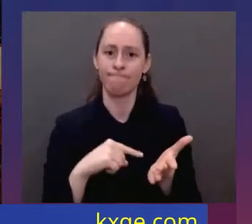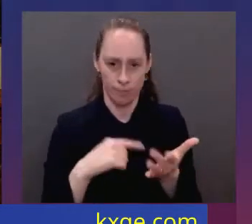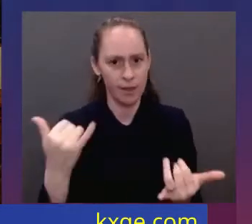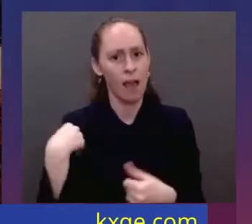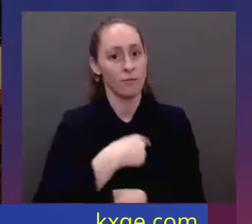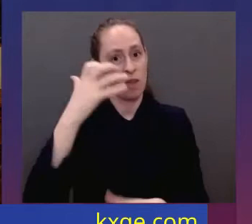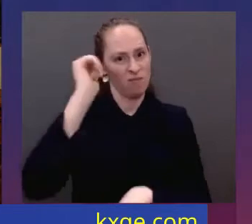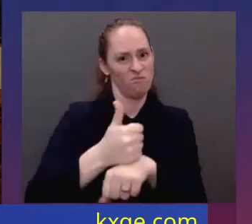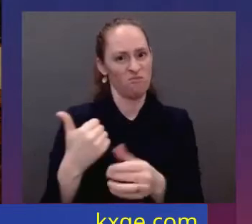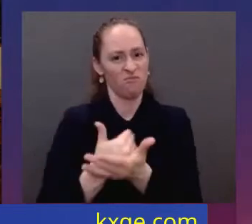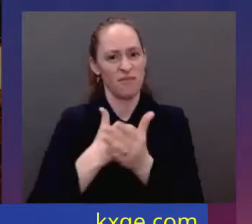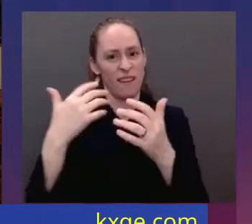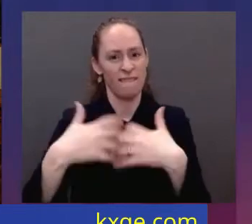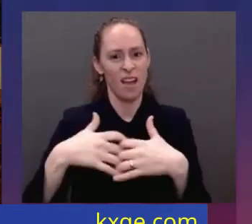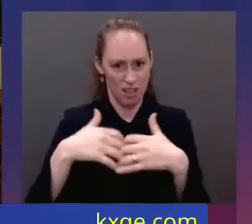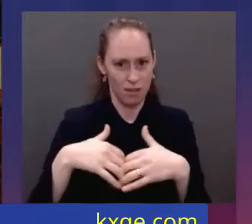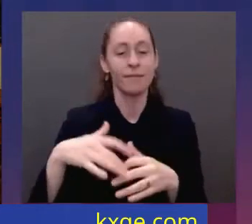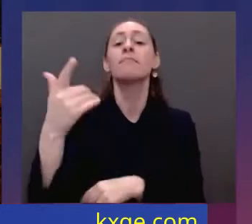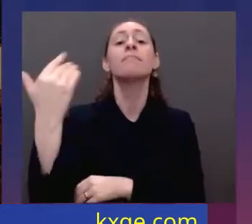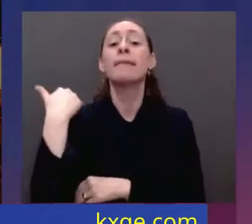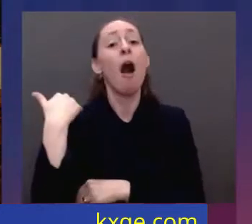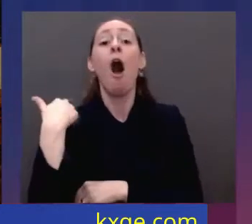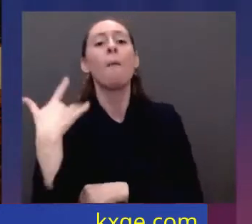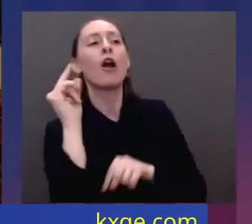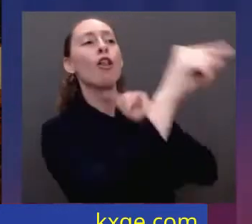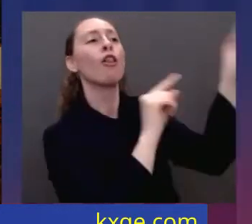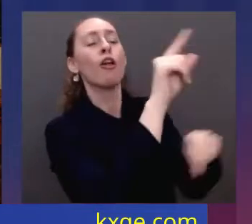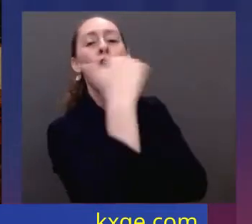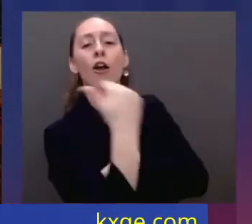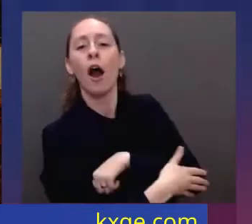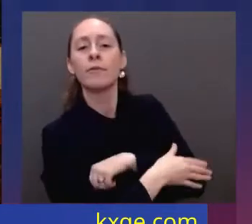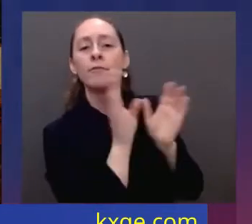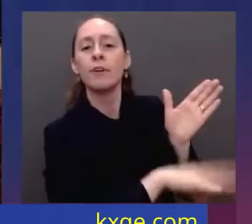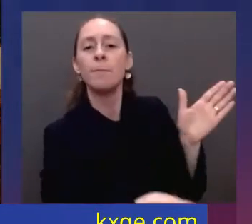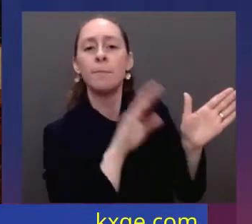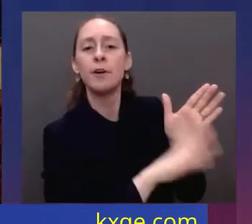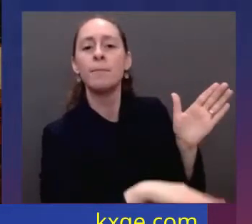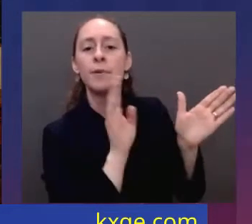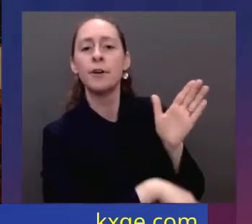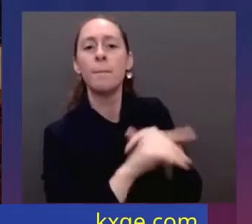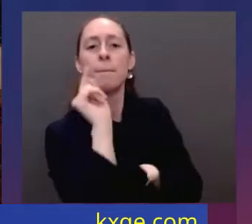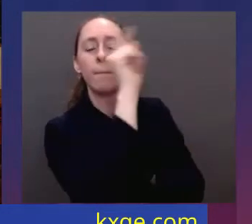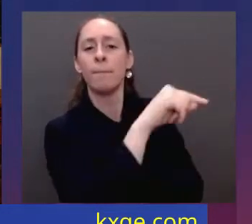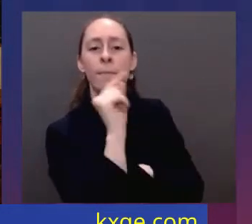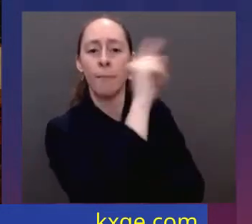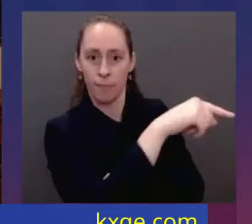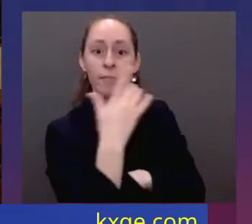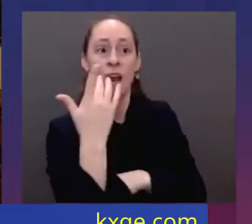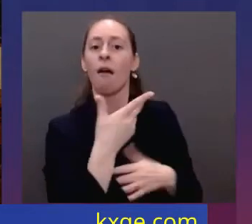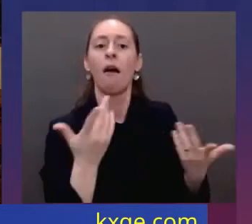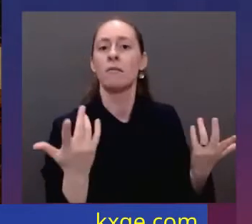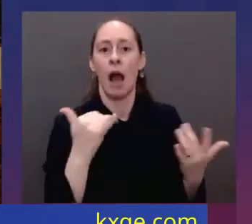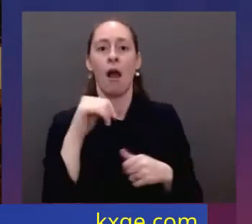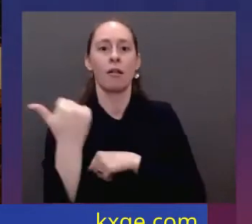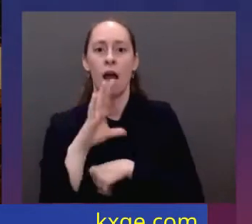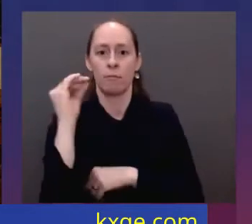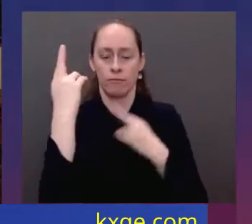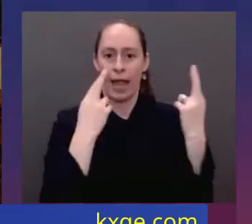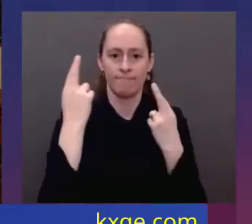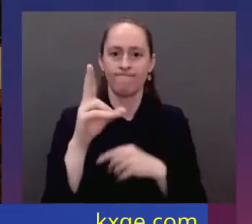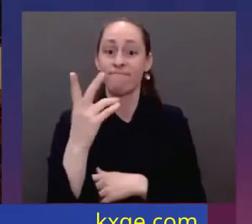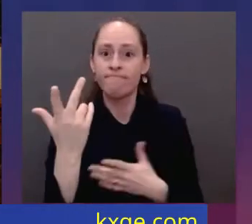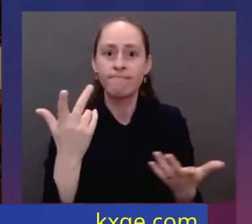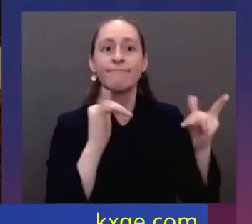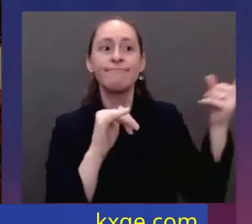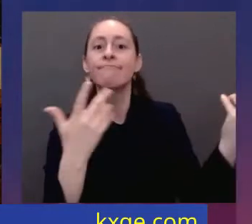overseas. That's what's happening. Ford is investing $11 billion in electric vehicles, creating 11,000 jobs across the country. GM is making the largest investment